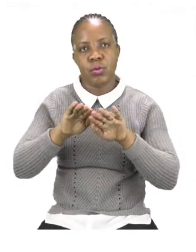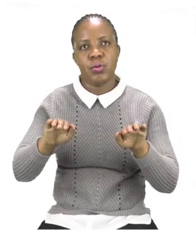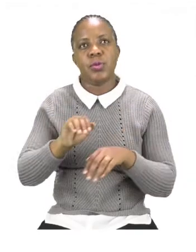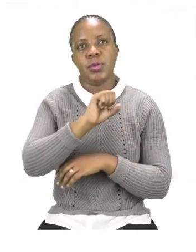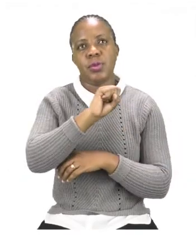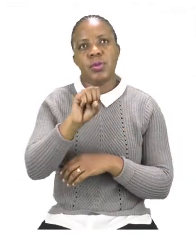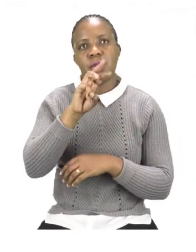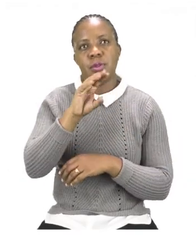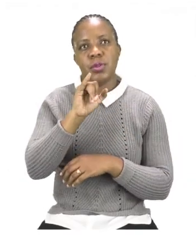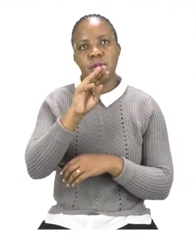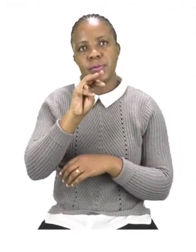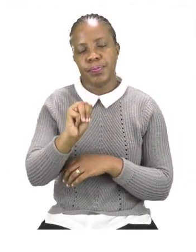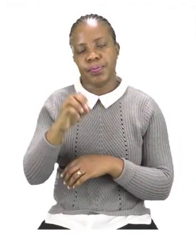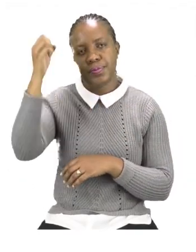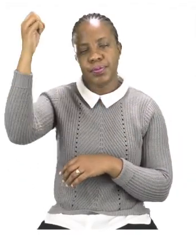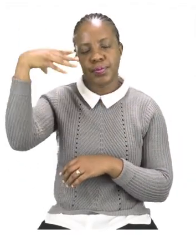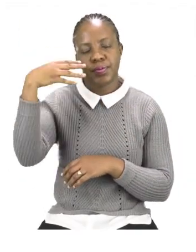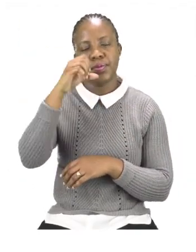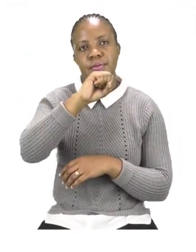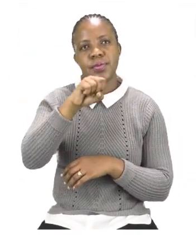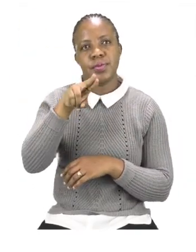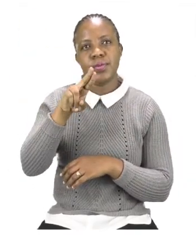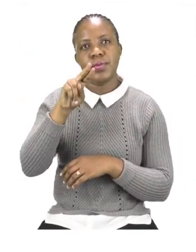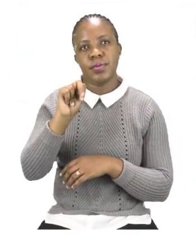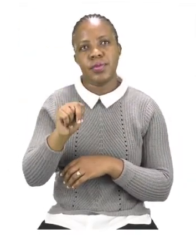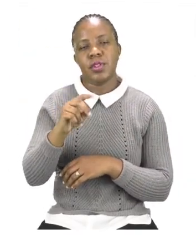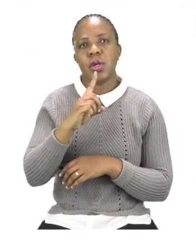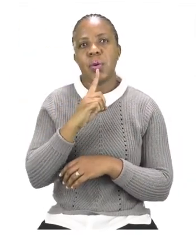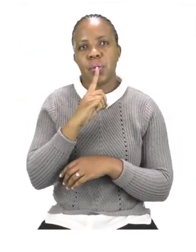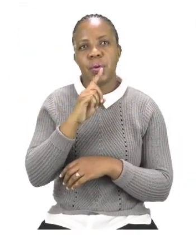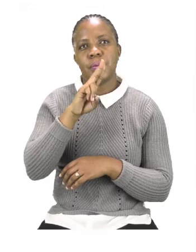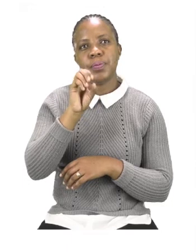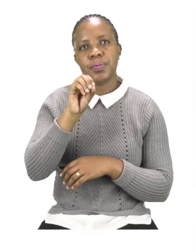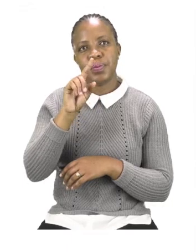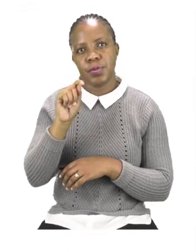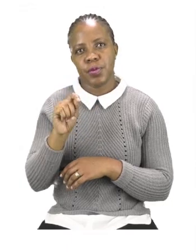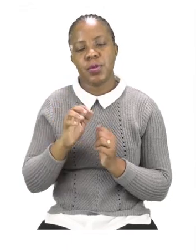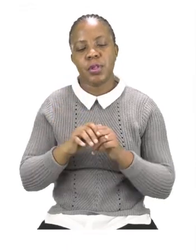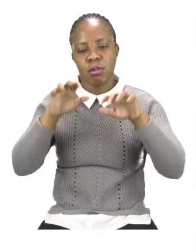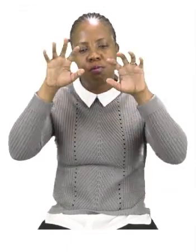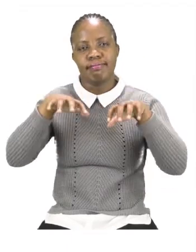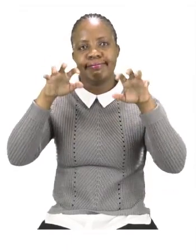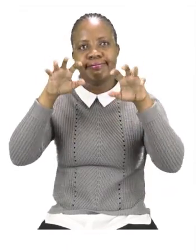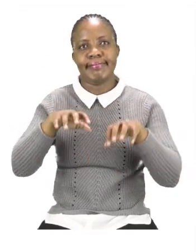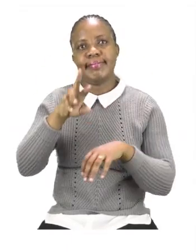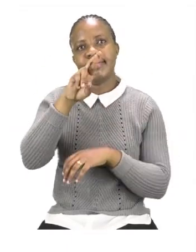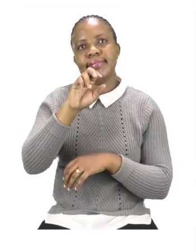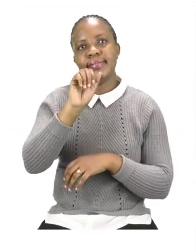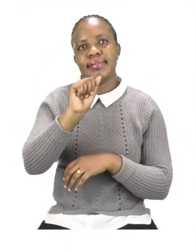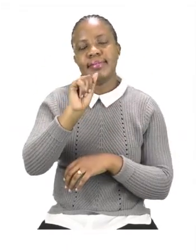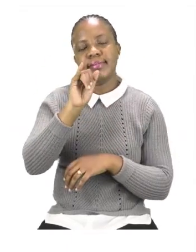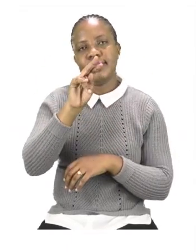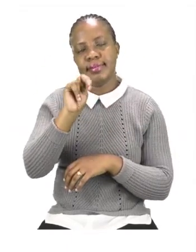sun, hot and rain. Now